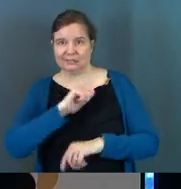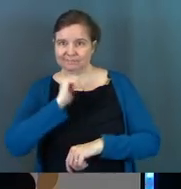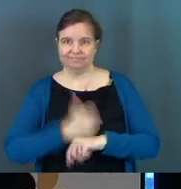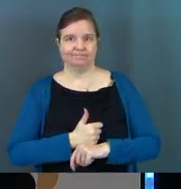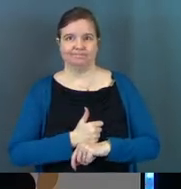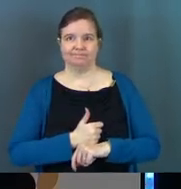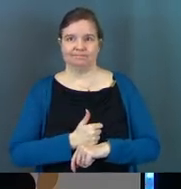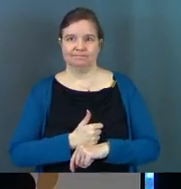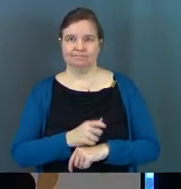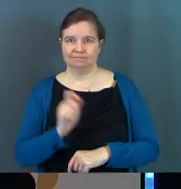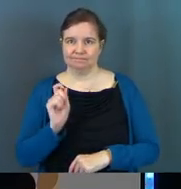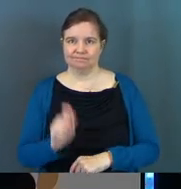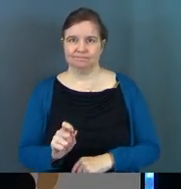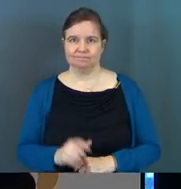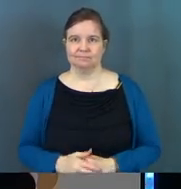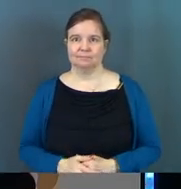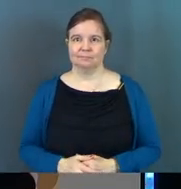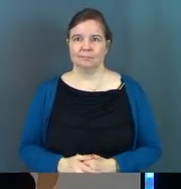settled it.